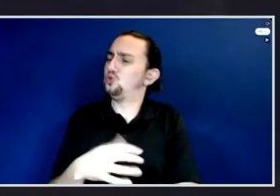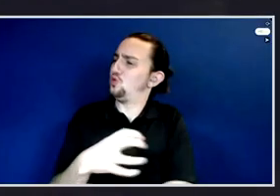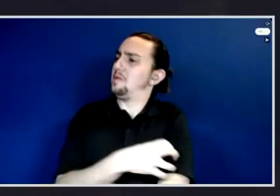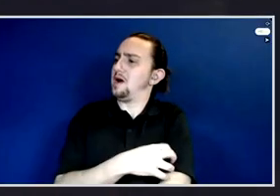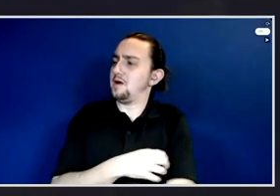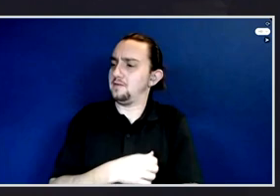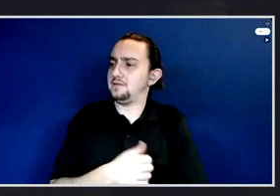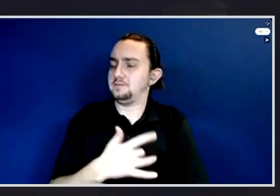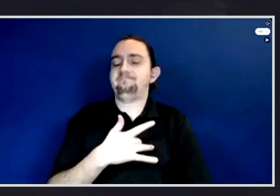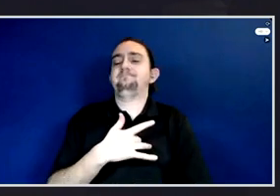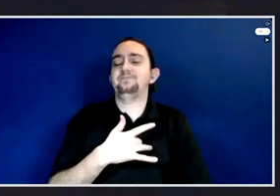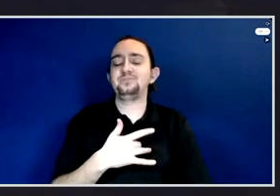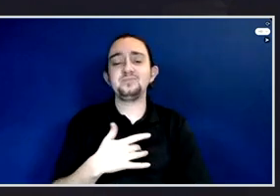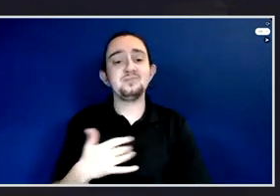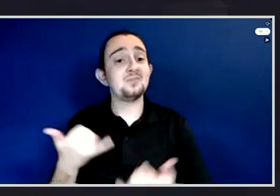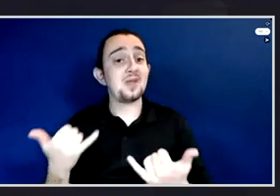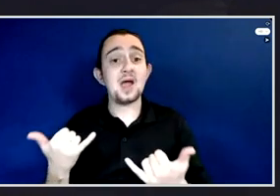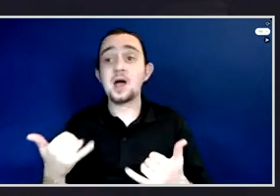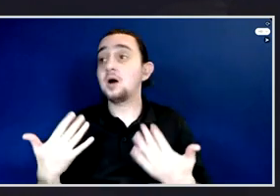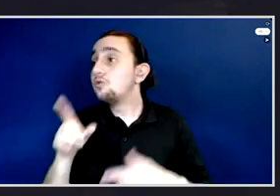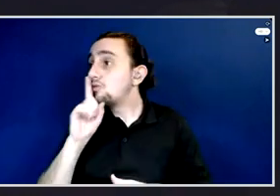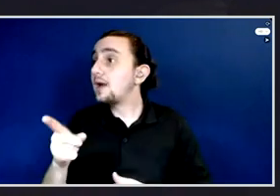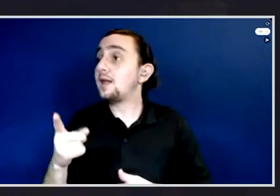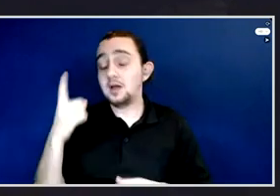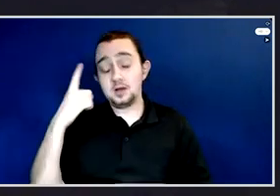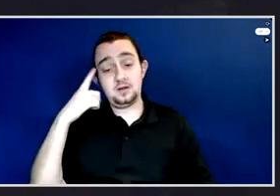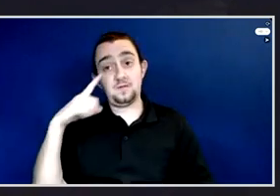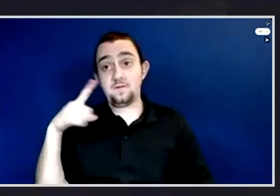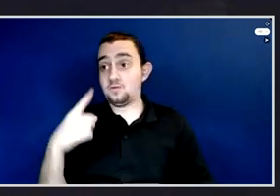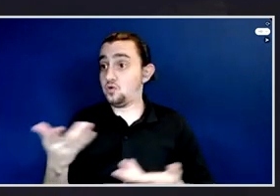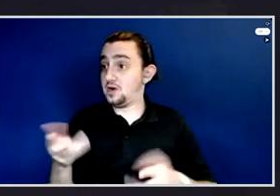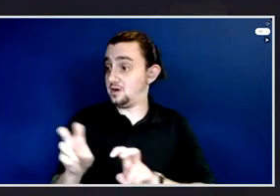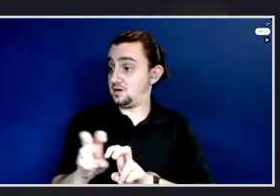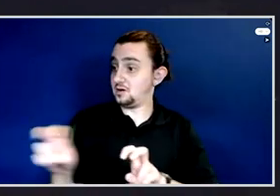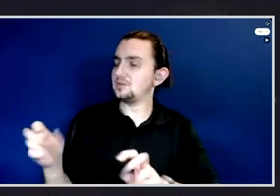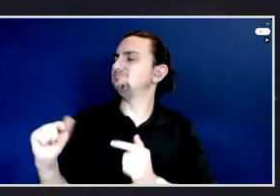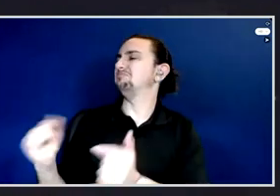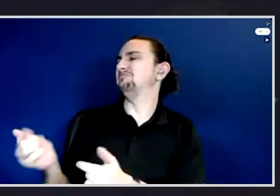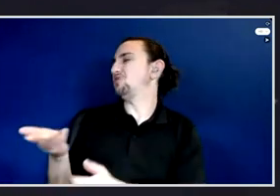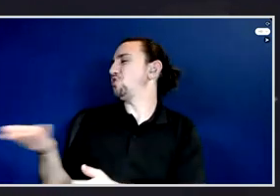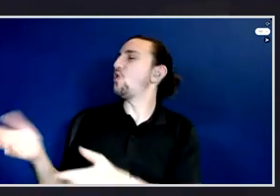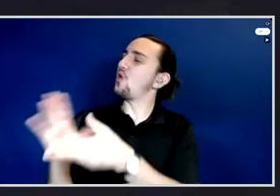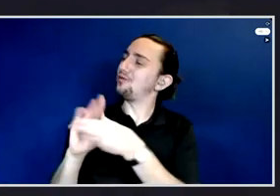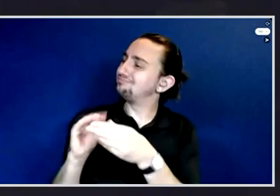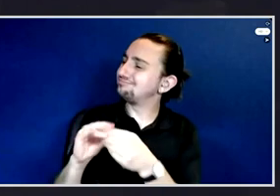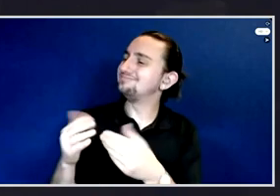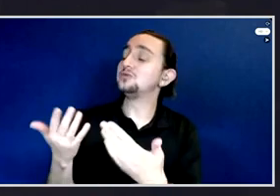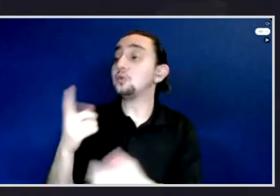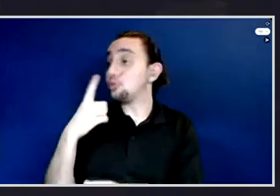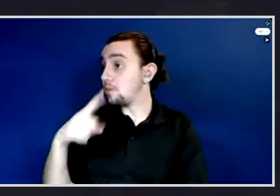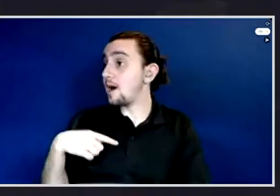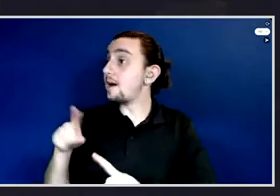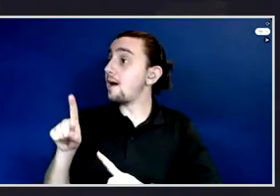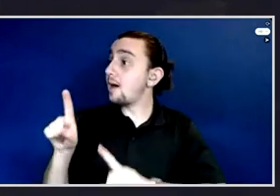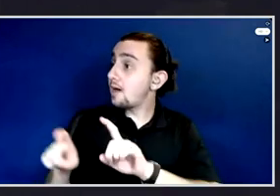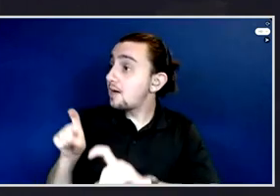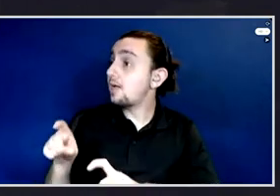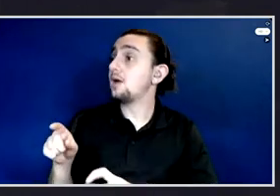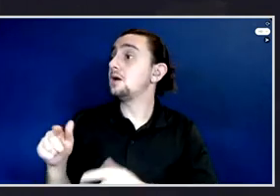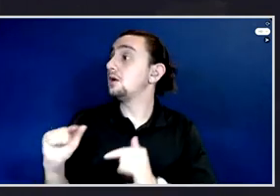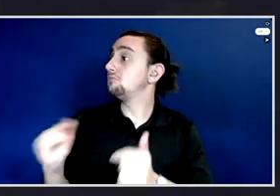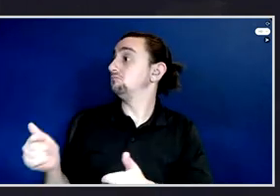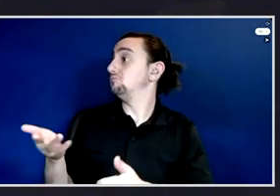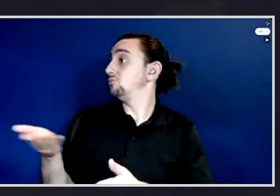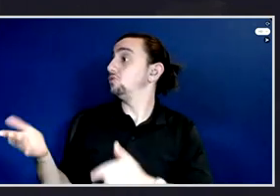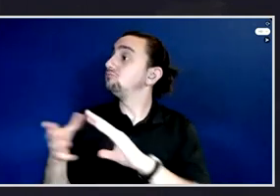And if it's all right, what I'd love to do is just ask a few questions, maybe to get the conversation started, to really hear from your own